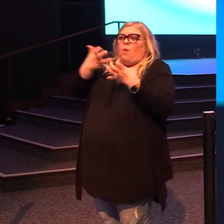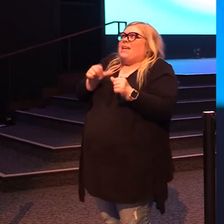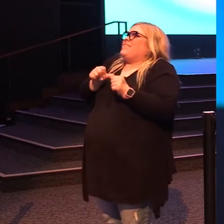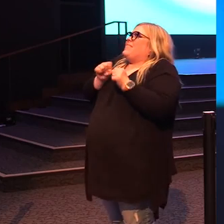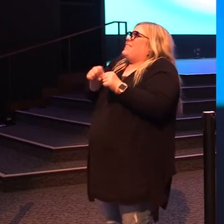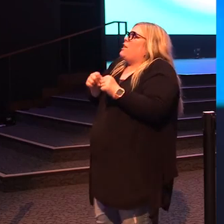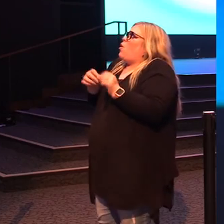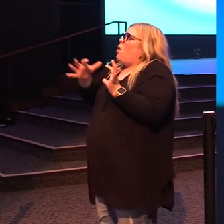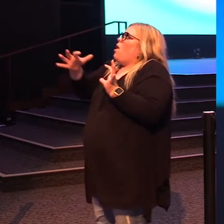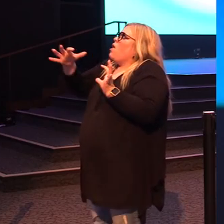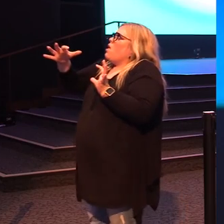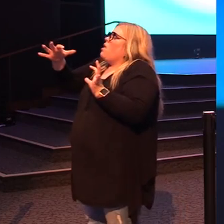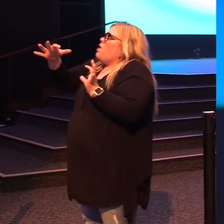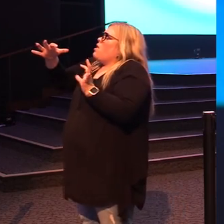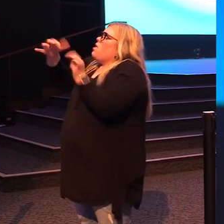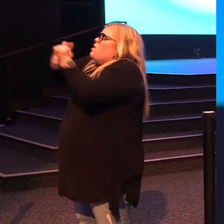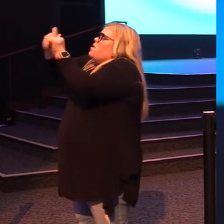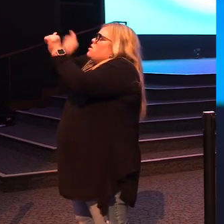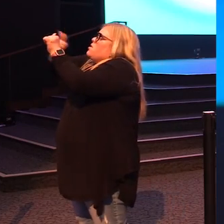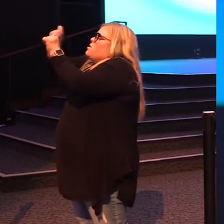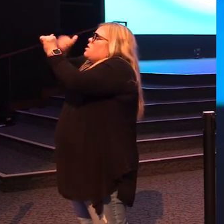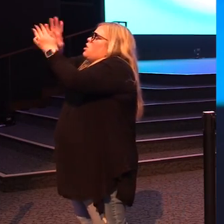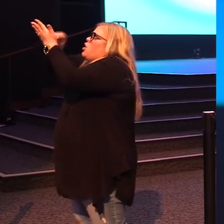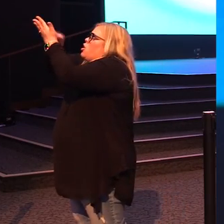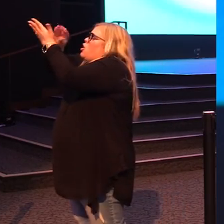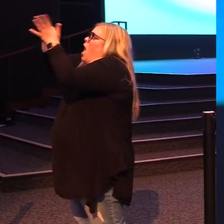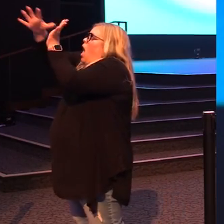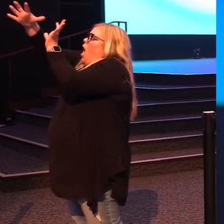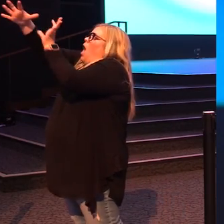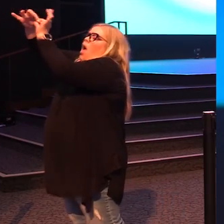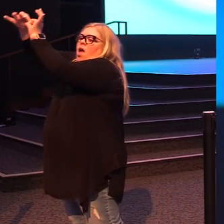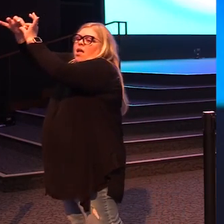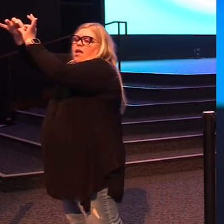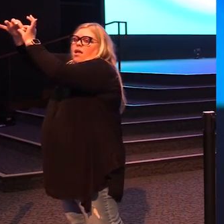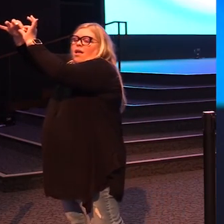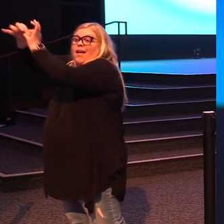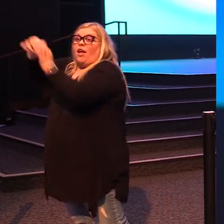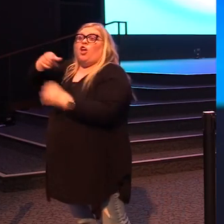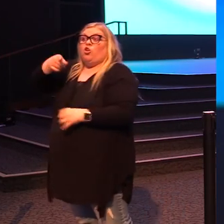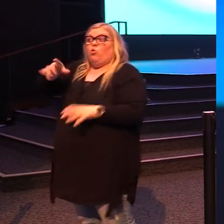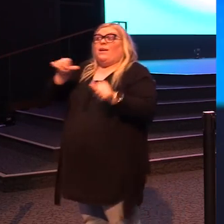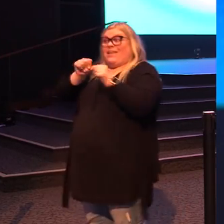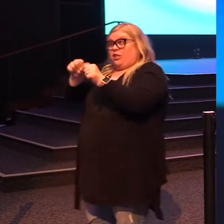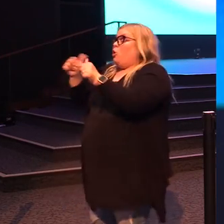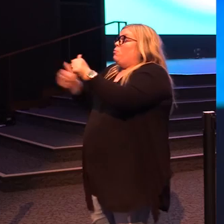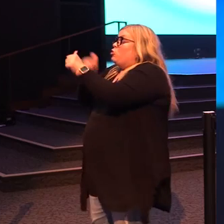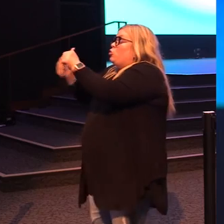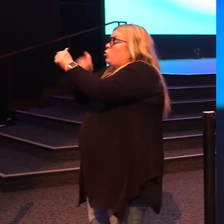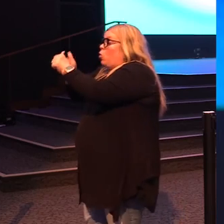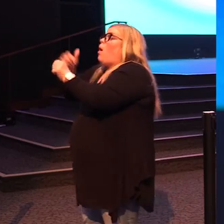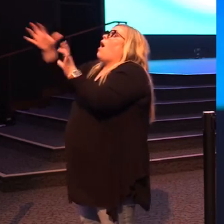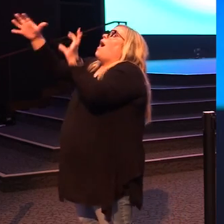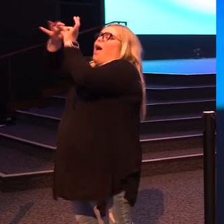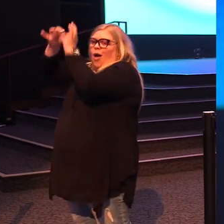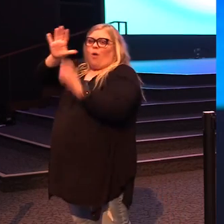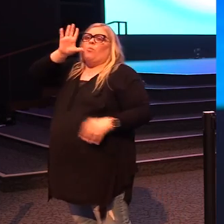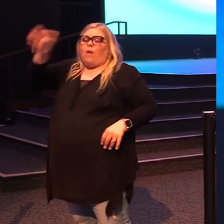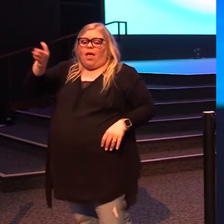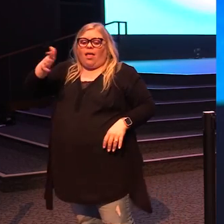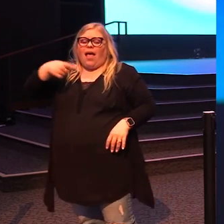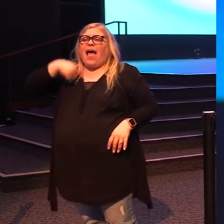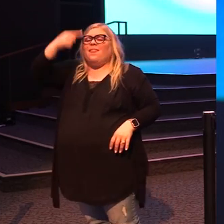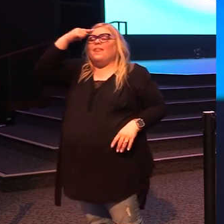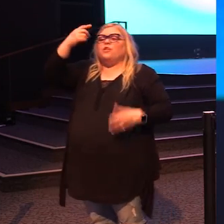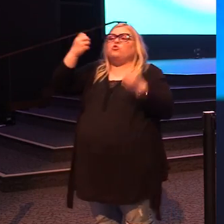to follow and pursue Him. And in that heart of pursuing Him, you will find Him. I think maybe we have